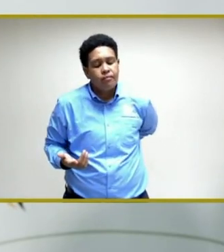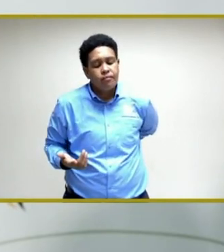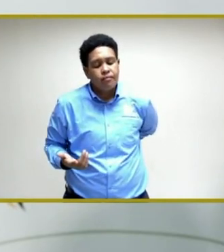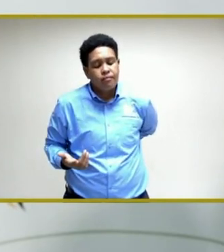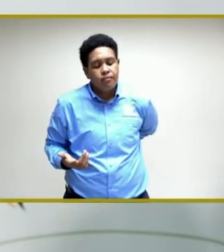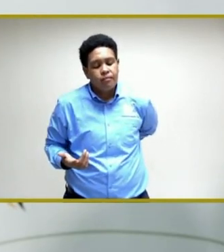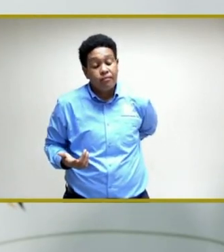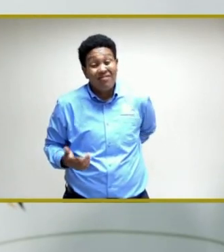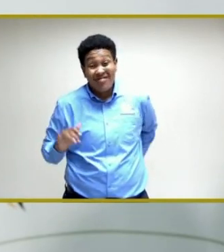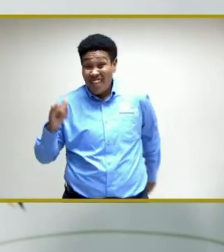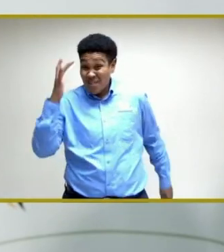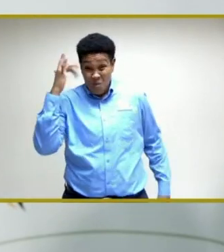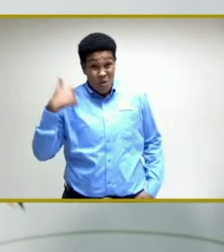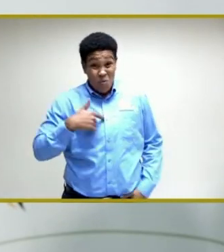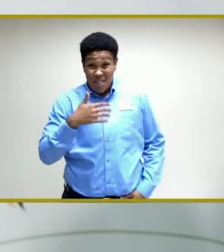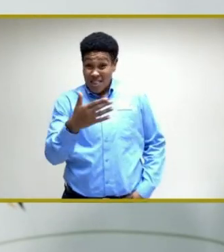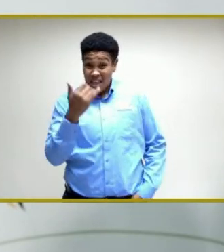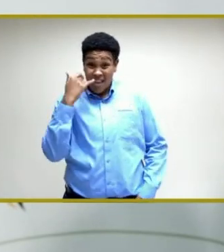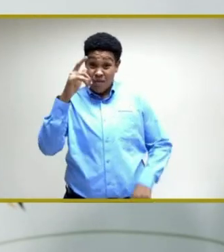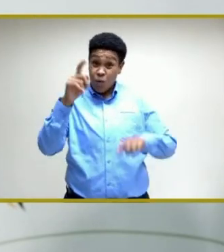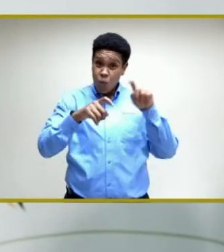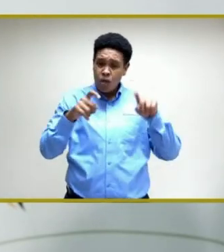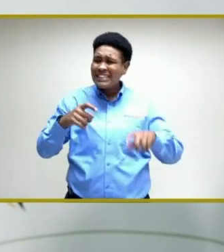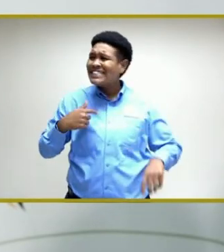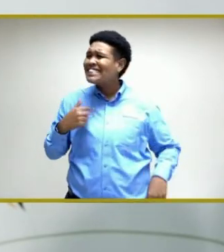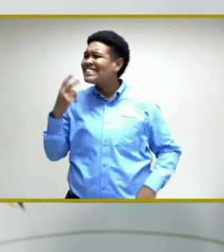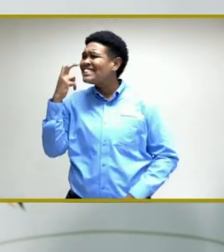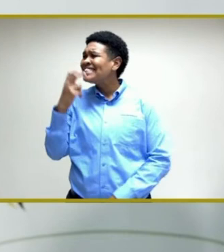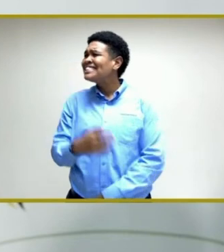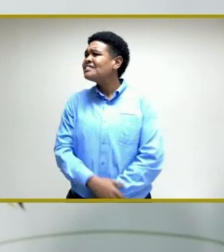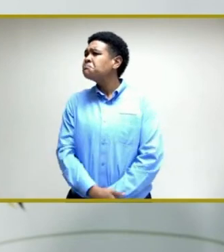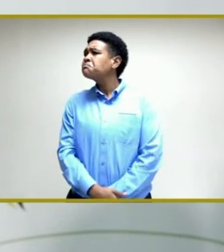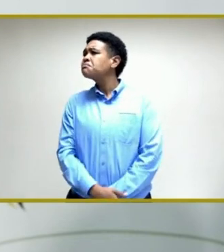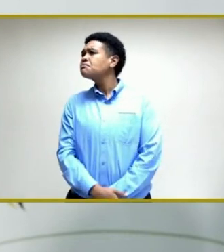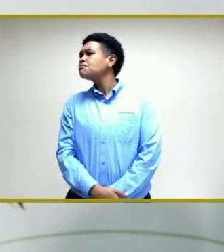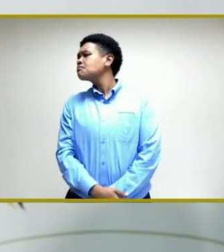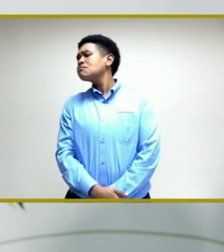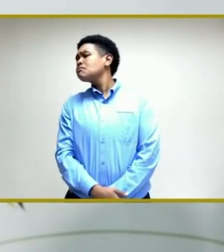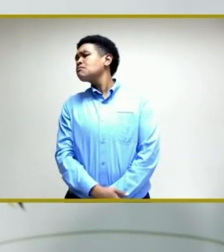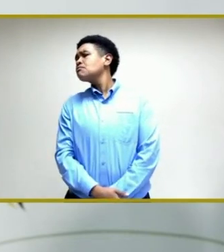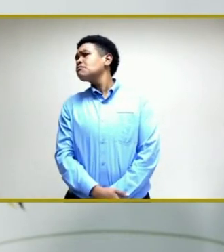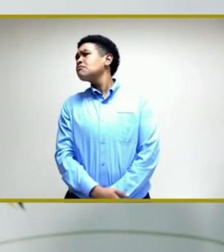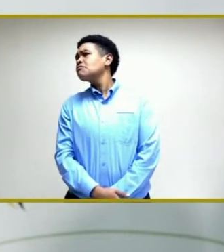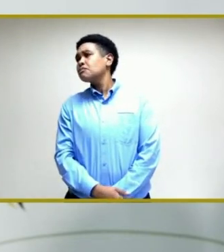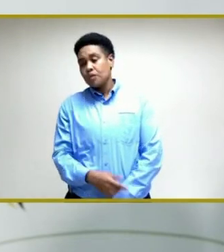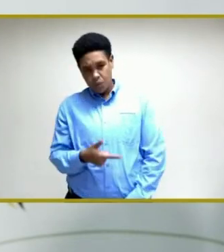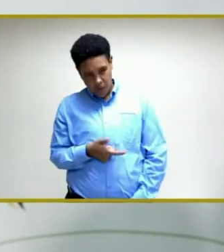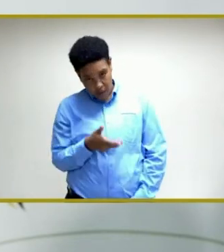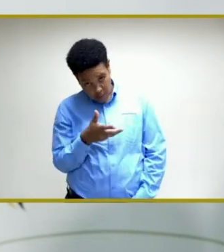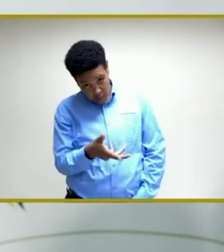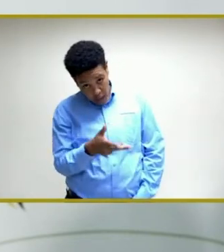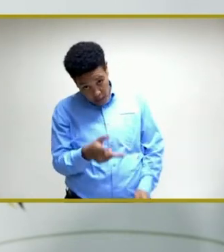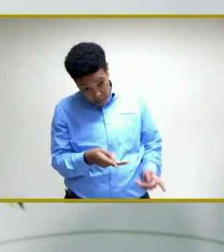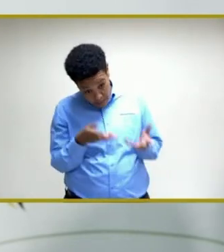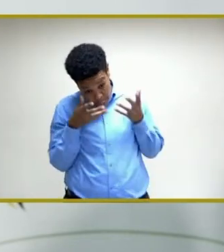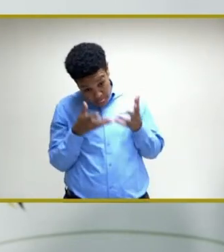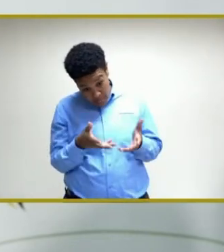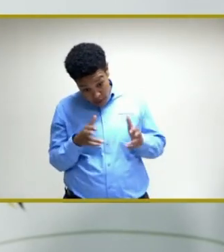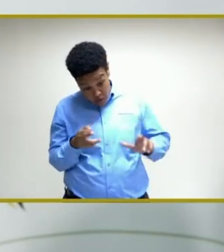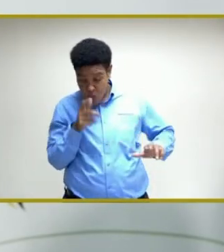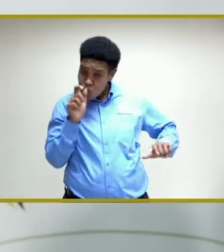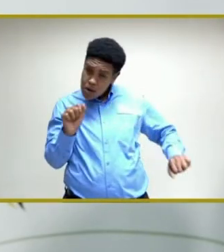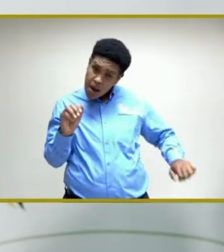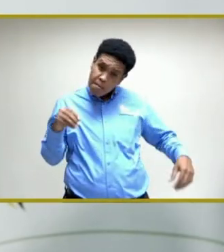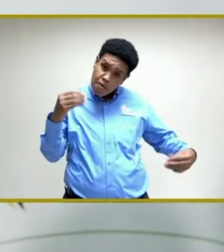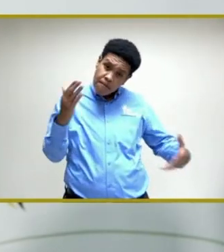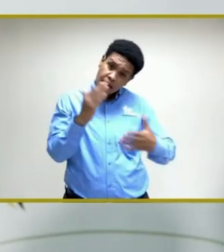So, you know, if you have questions, you have doubts in your minds, we are there. Persons are on the ground who can provide